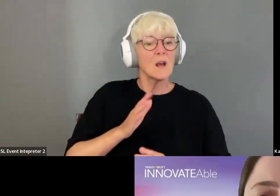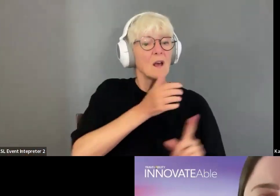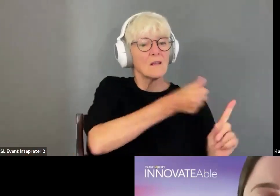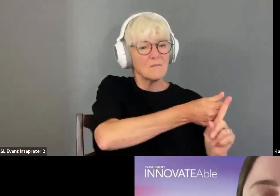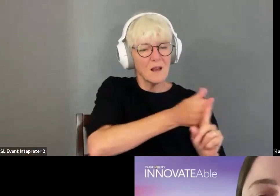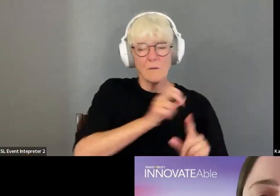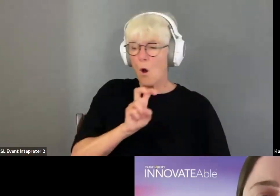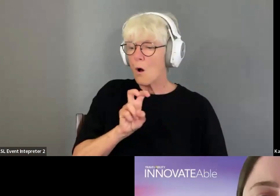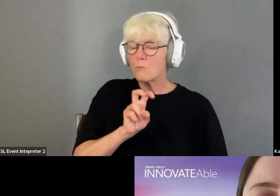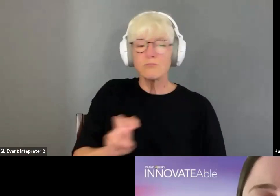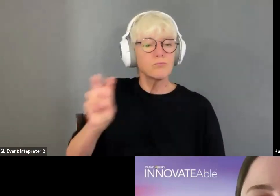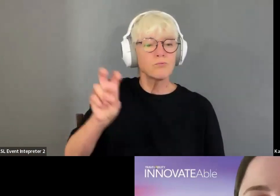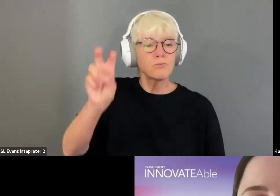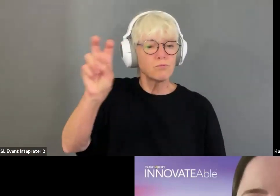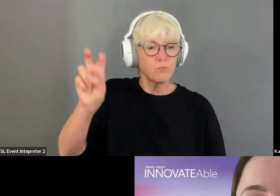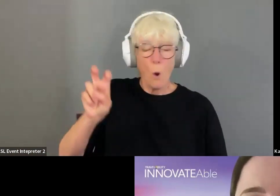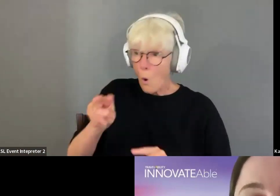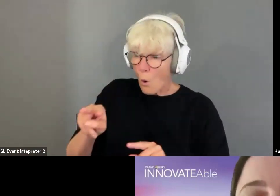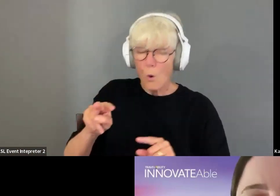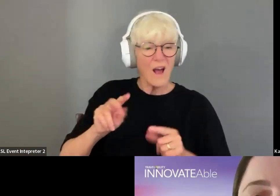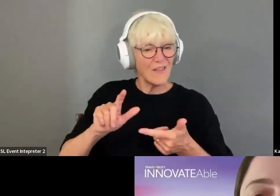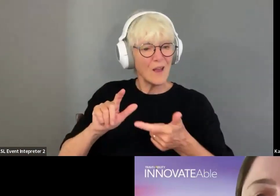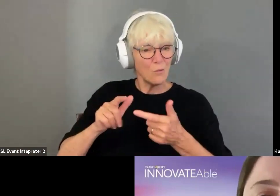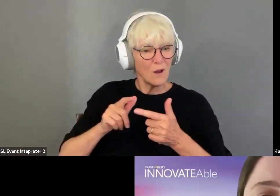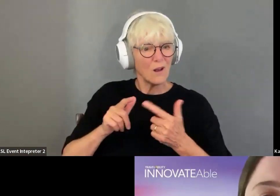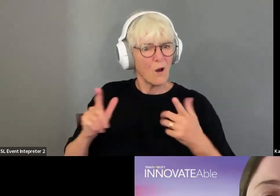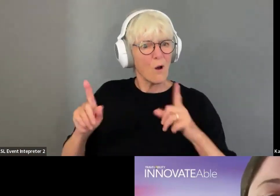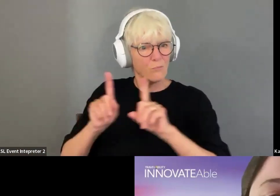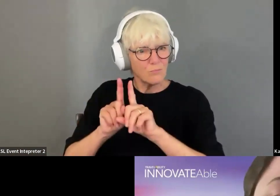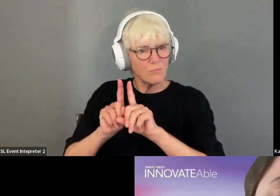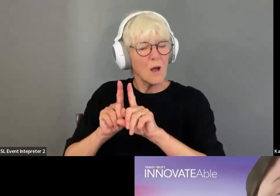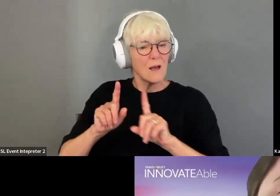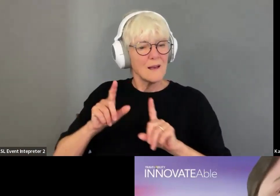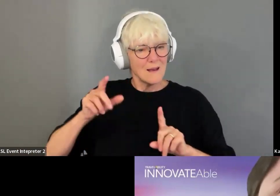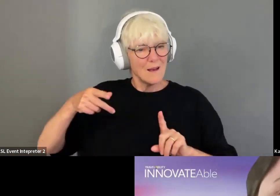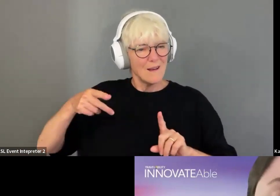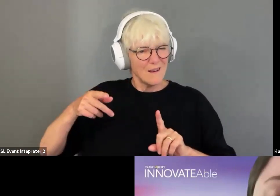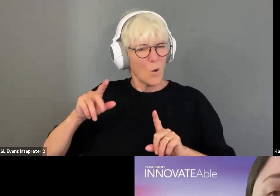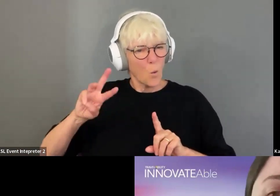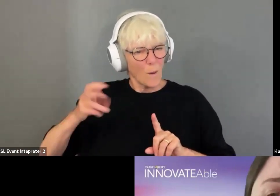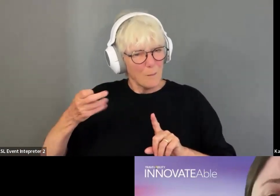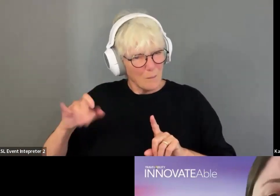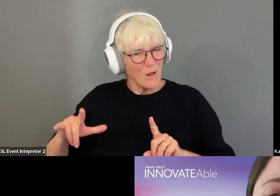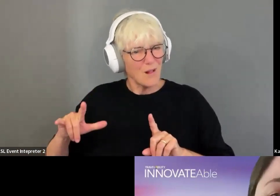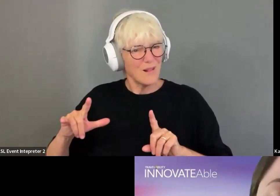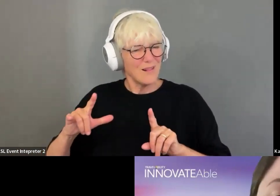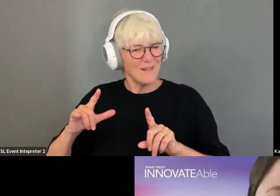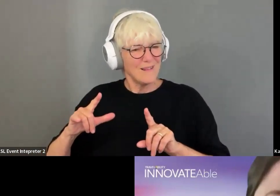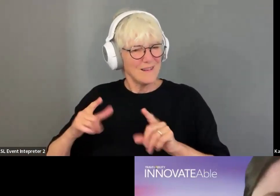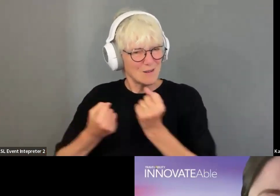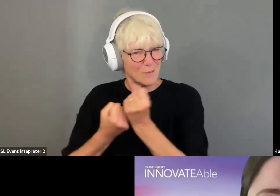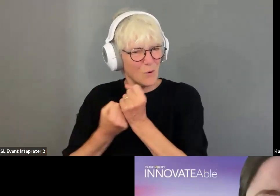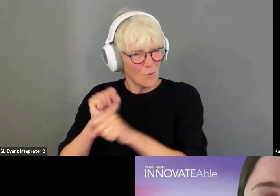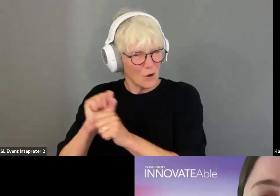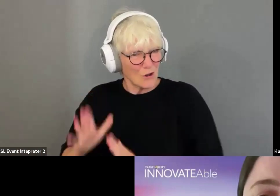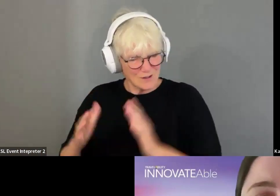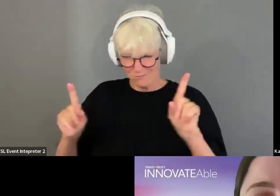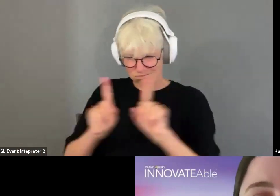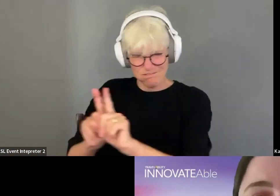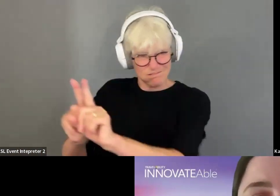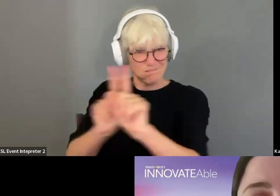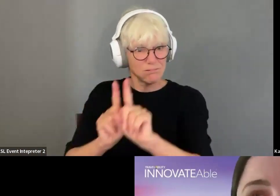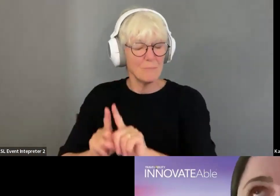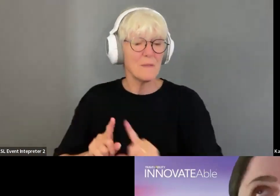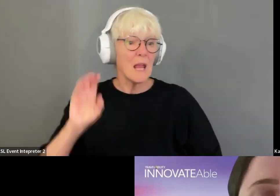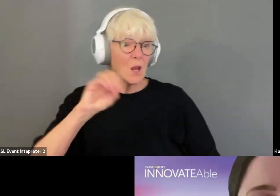city and see, um, and interact with, with actual Wimble care providers. Um, we also in Ottawa for a pilot